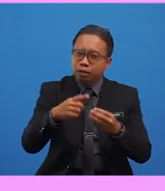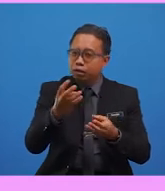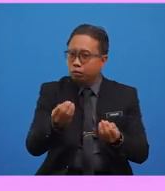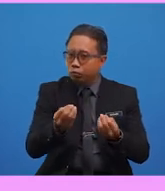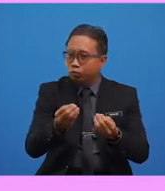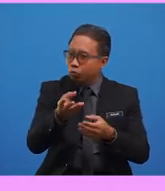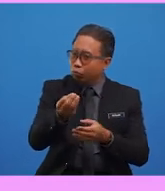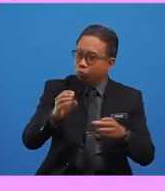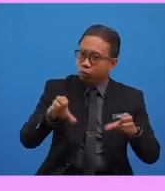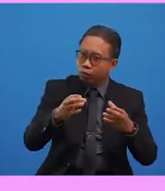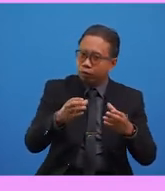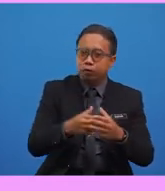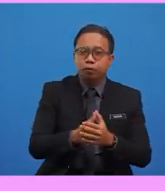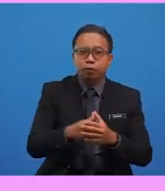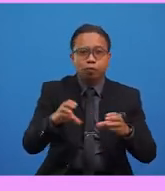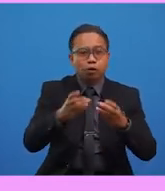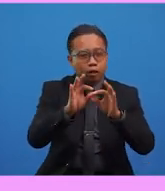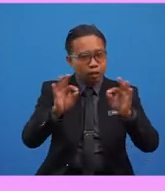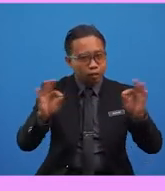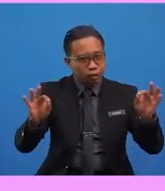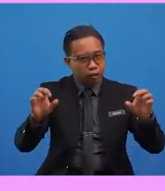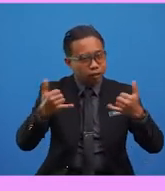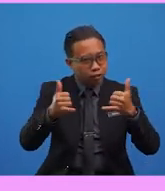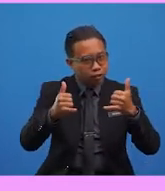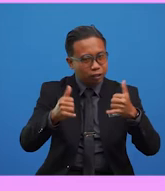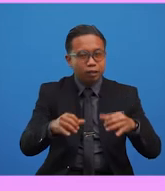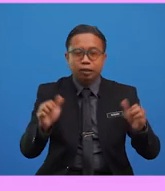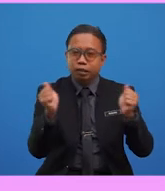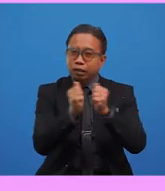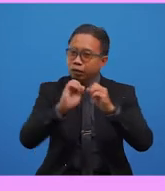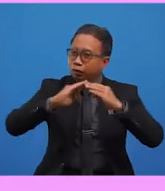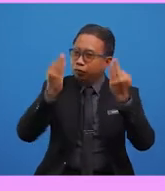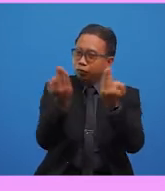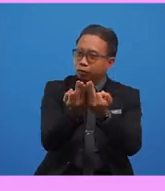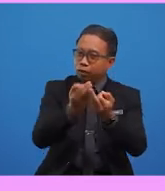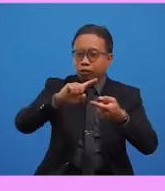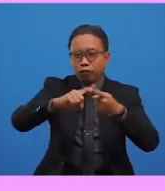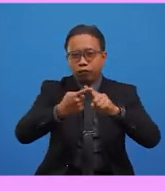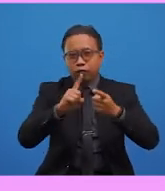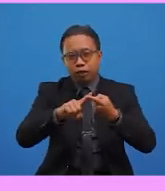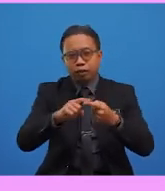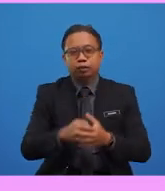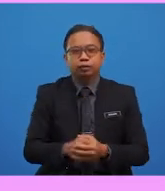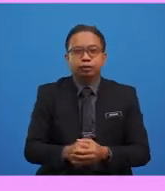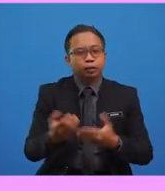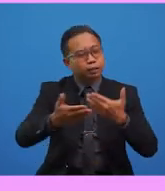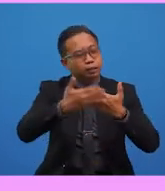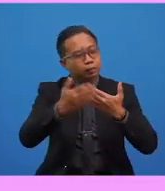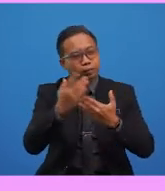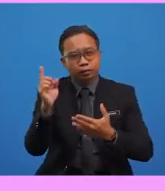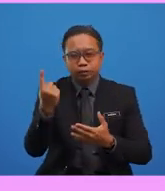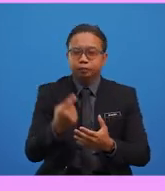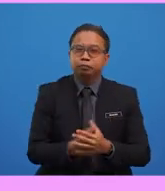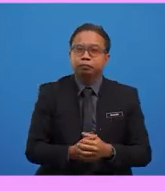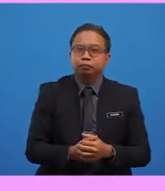and start playing with your family and friends. Simple as that. And as always, do